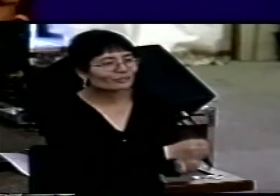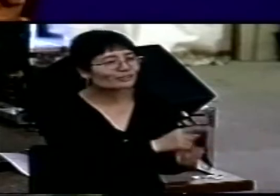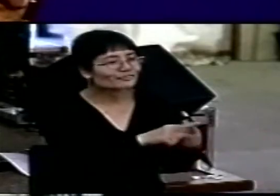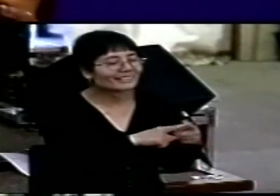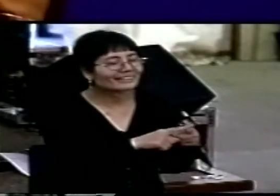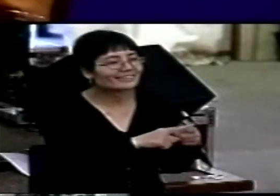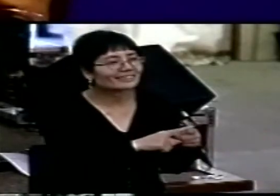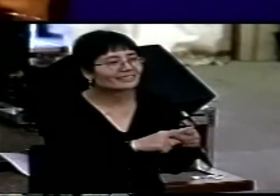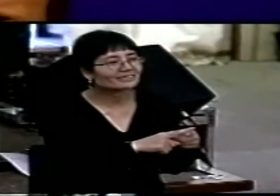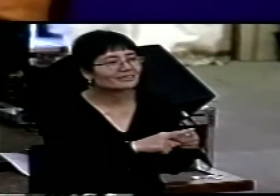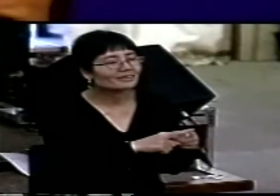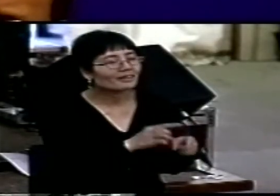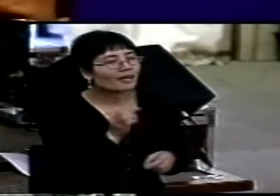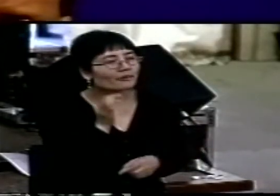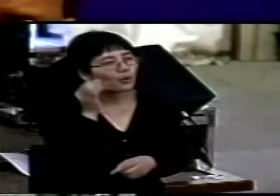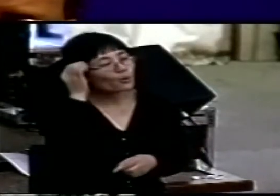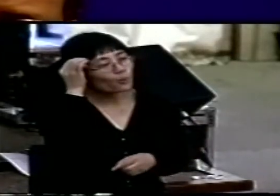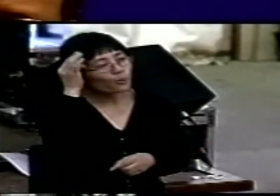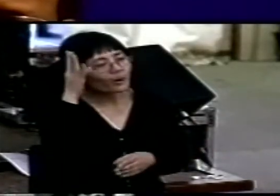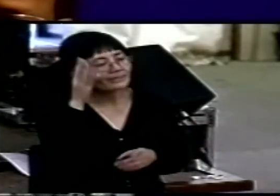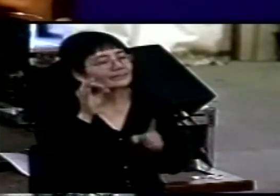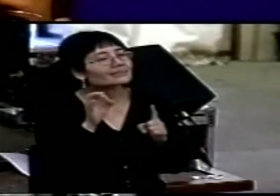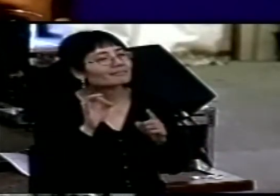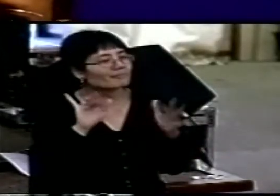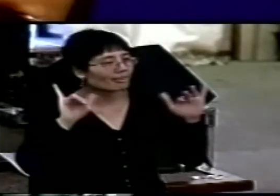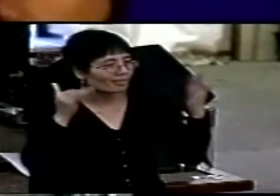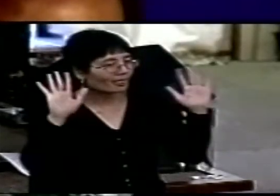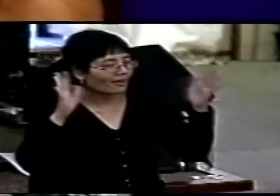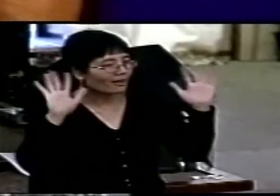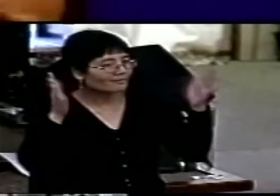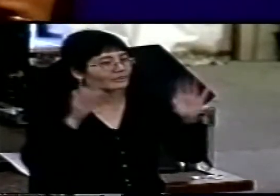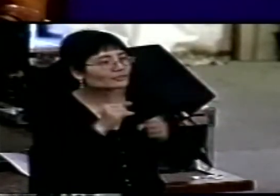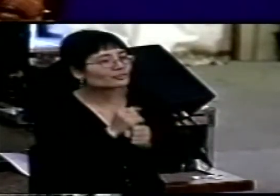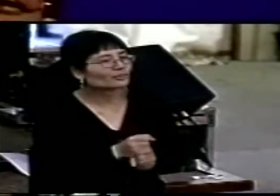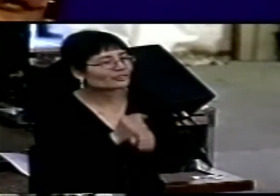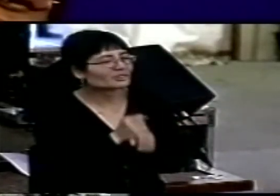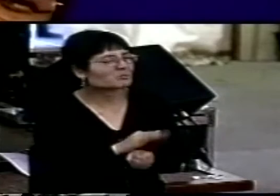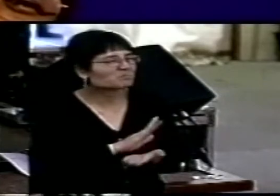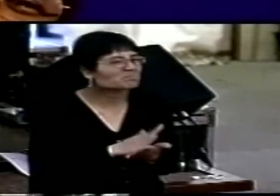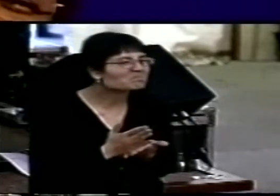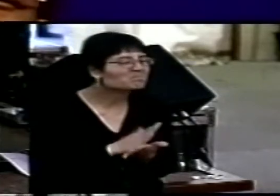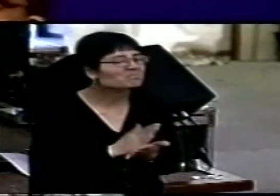And even the white Pentecostals, we weren't sure about. They didn't preach as long.